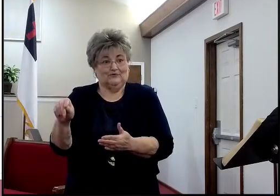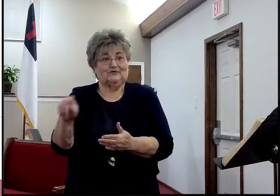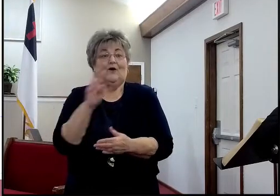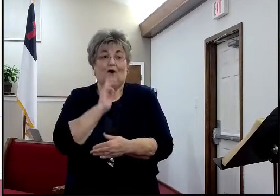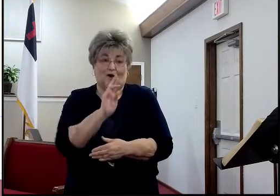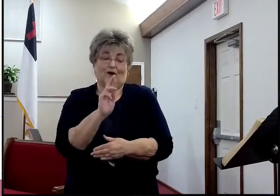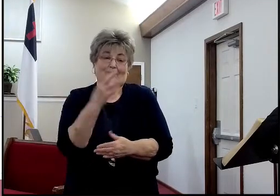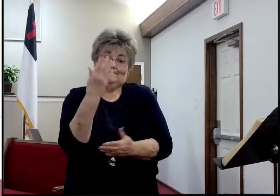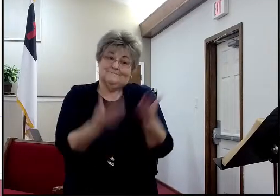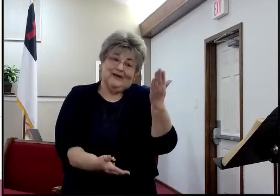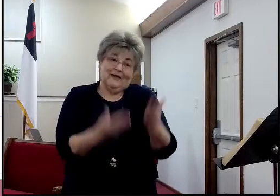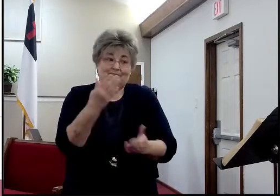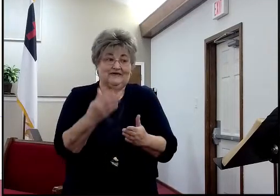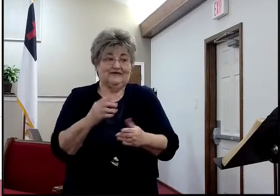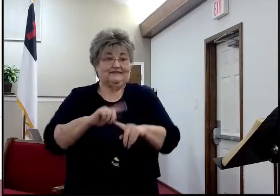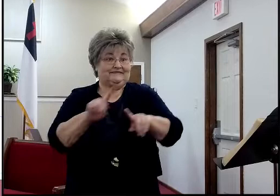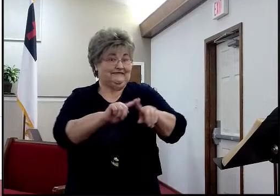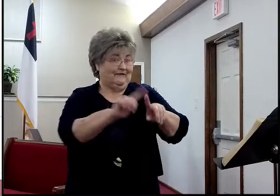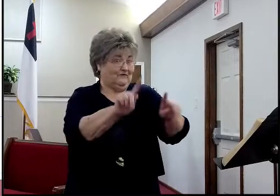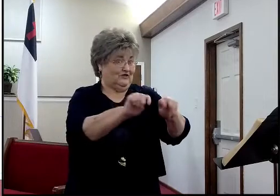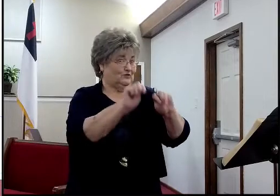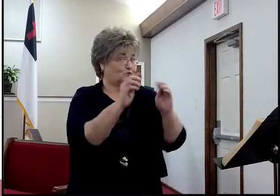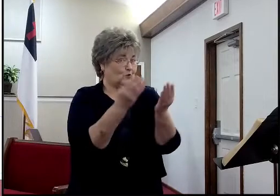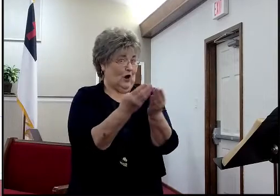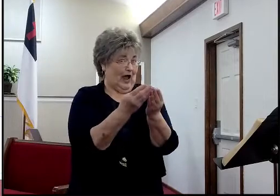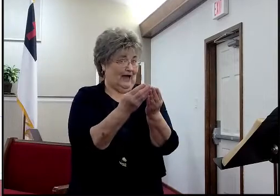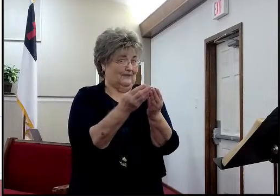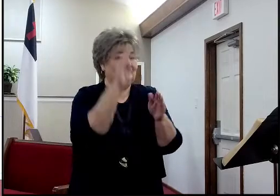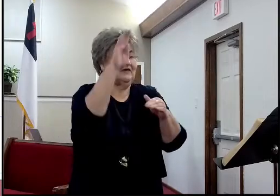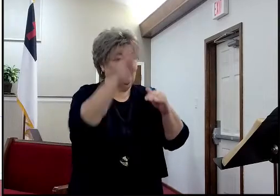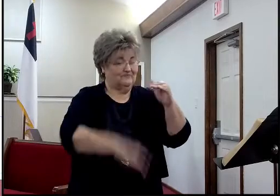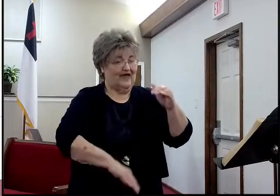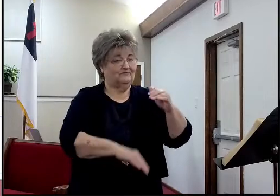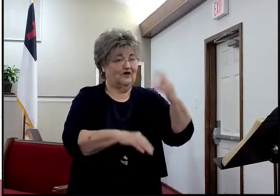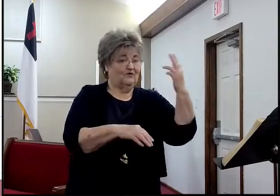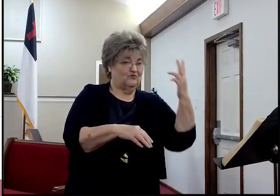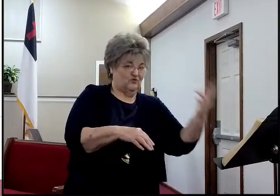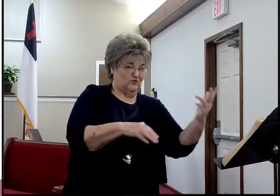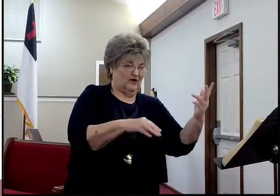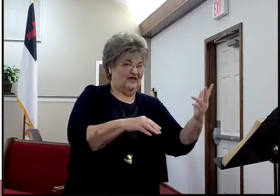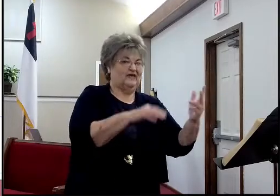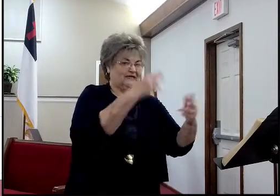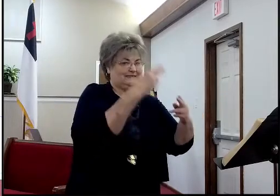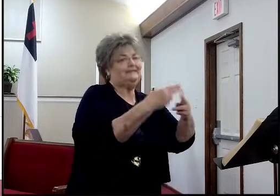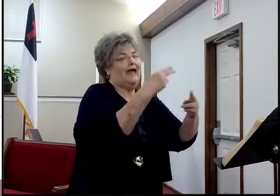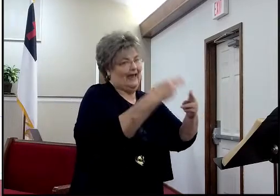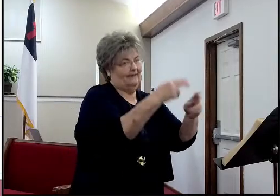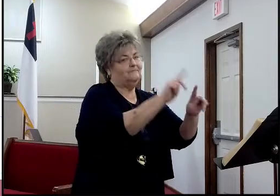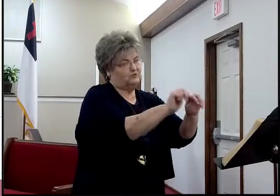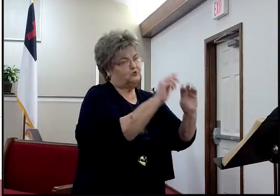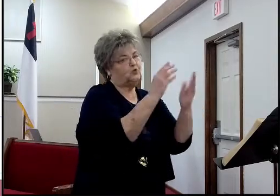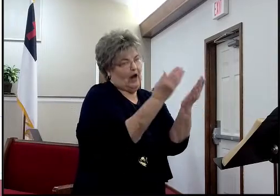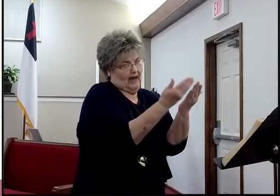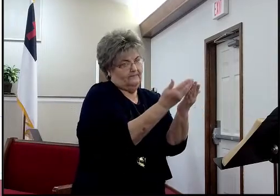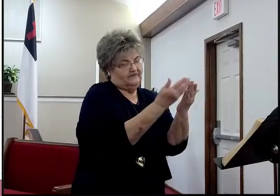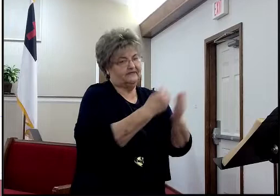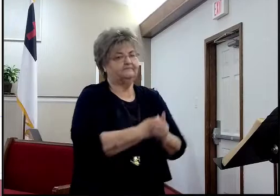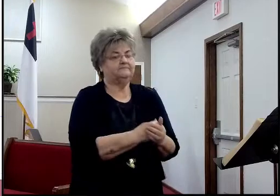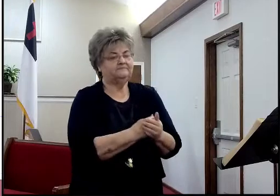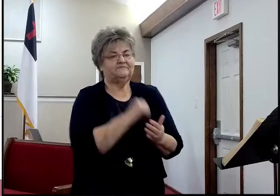believe this, that it was only Judah and Benjamin,